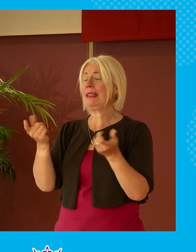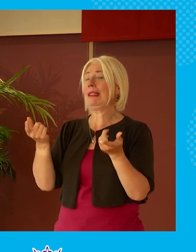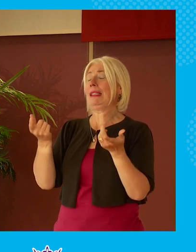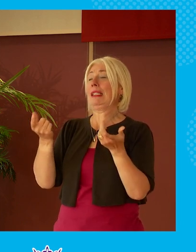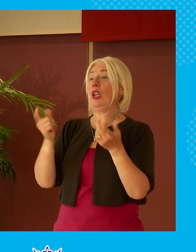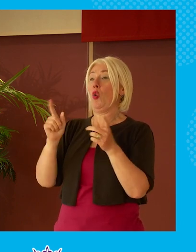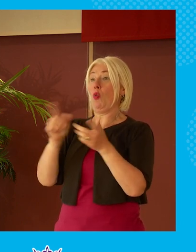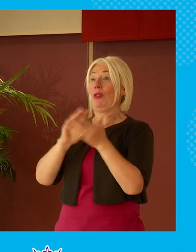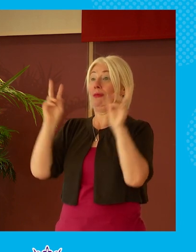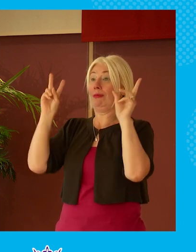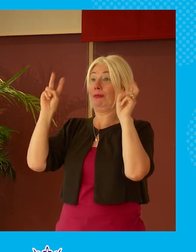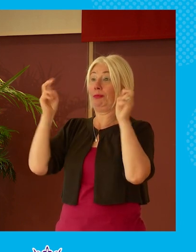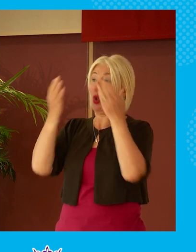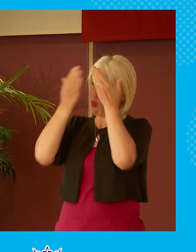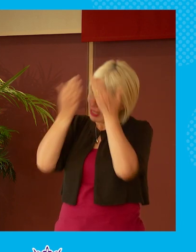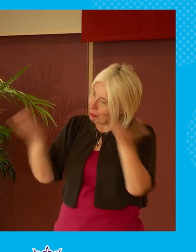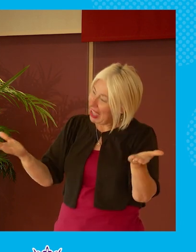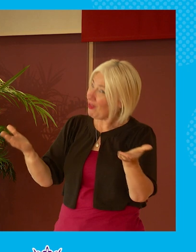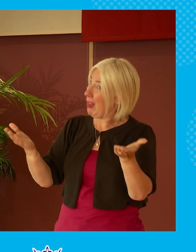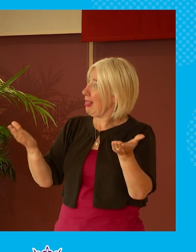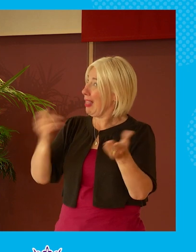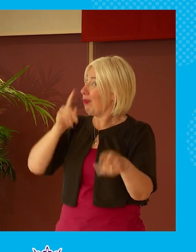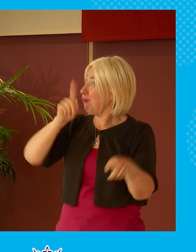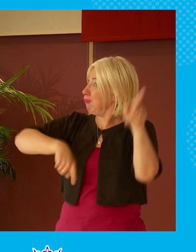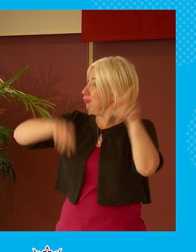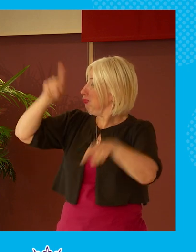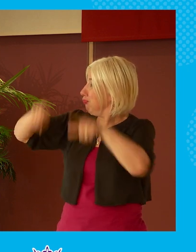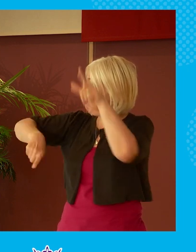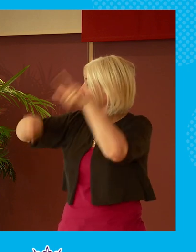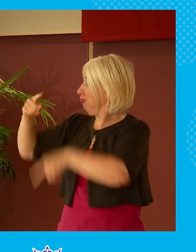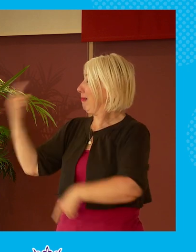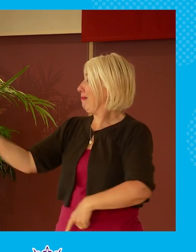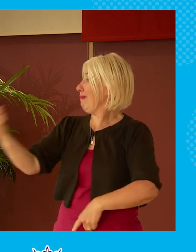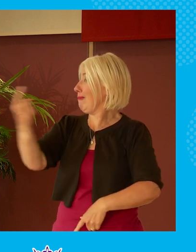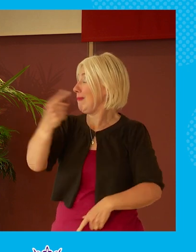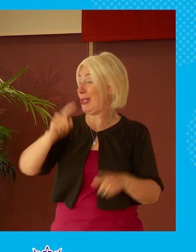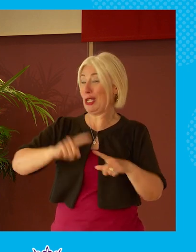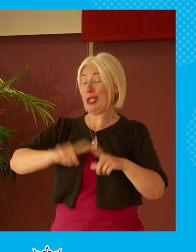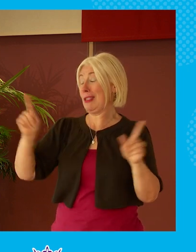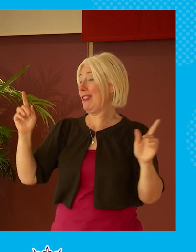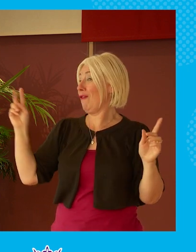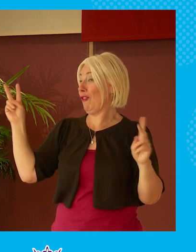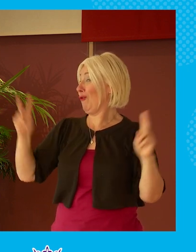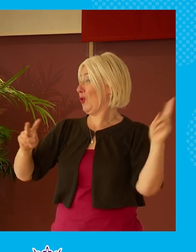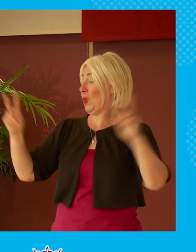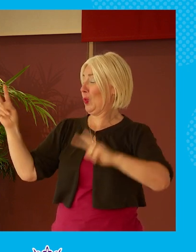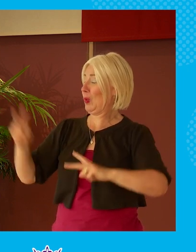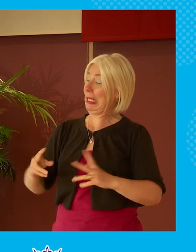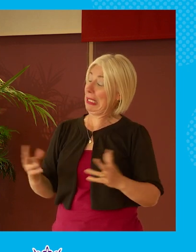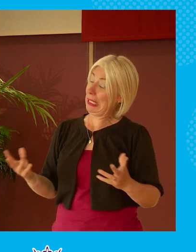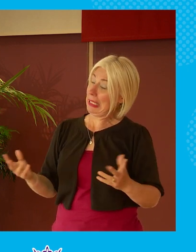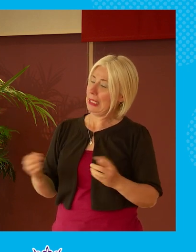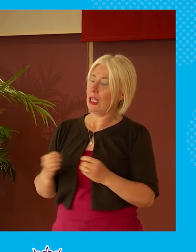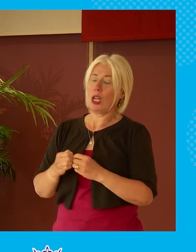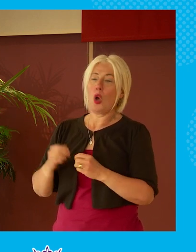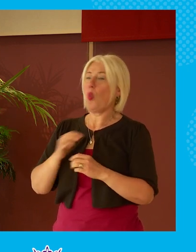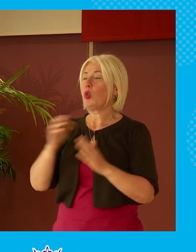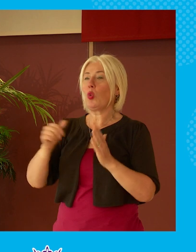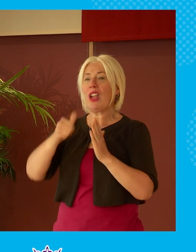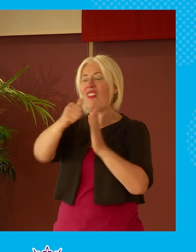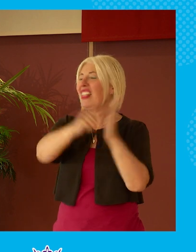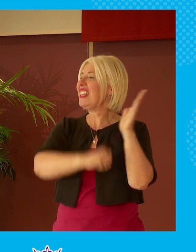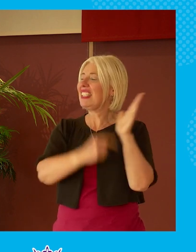of what constitutes respectful is going to vary from from parliamentarian to to to parliamentarian we don't have um a list of